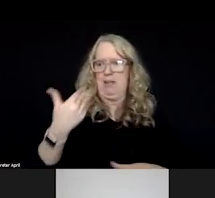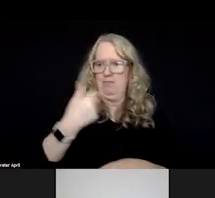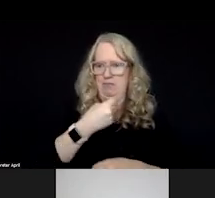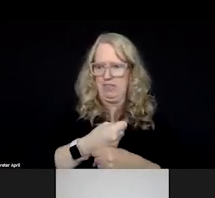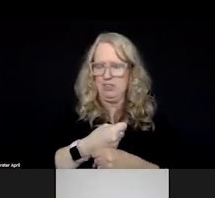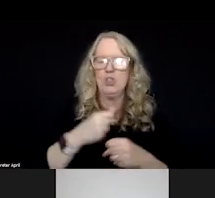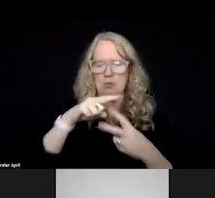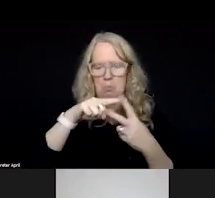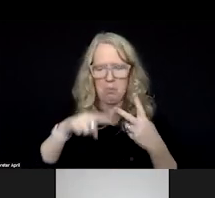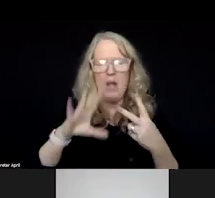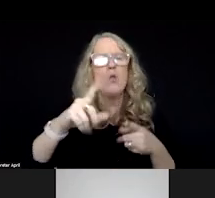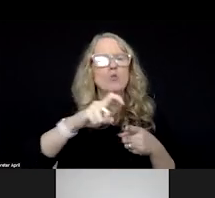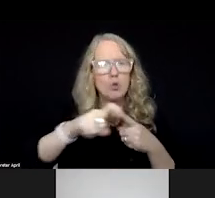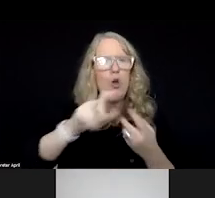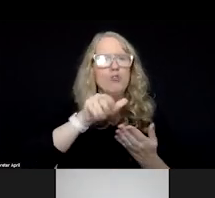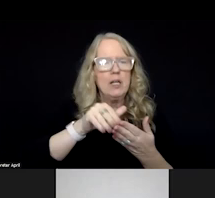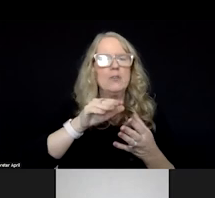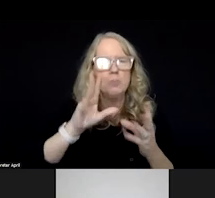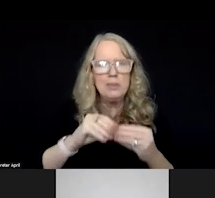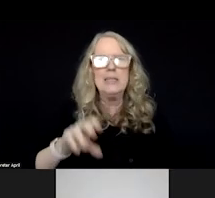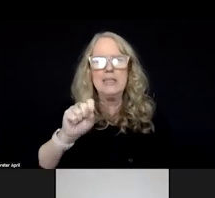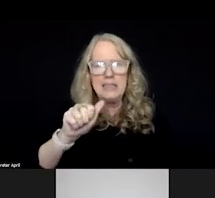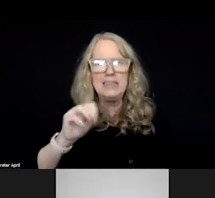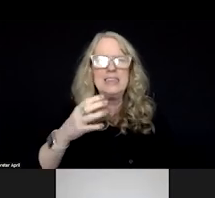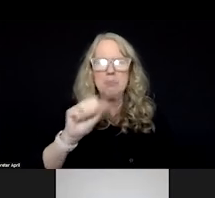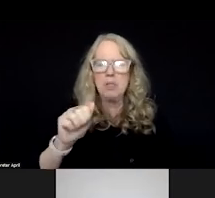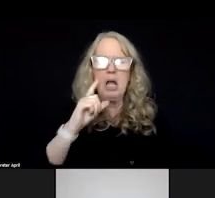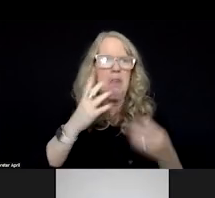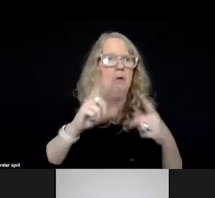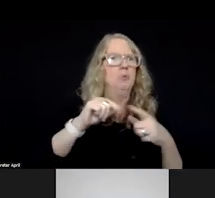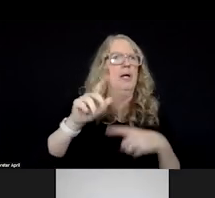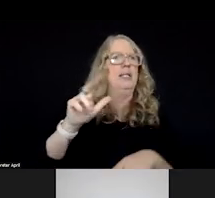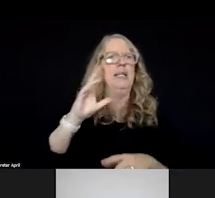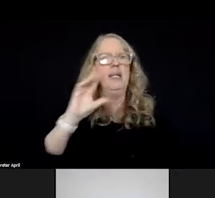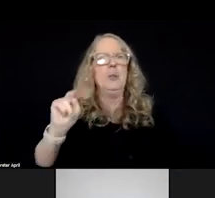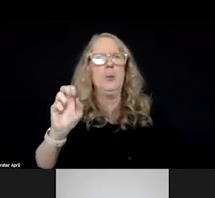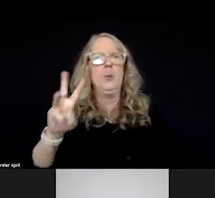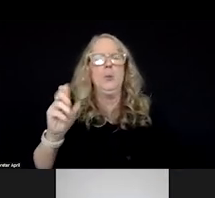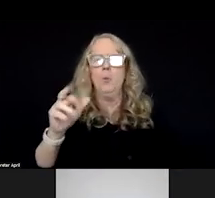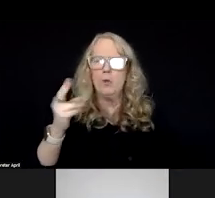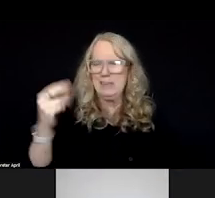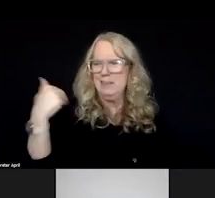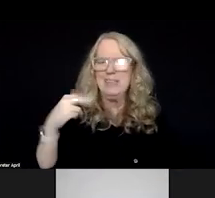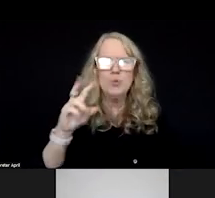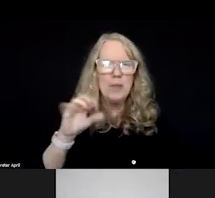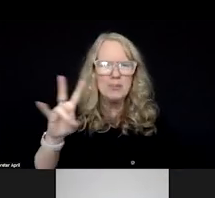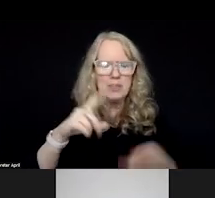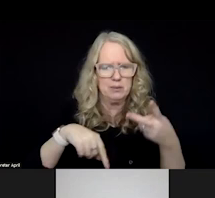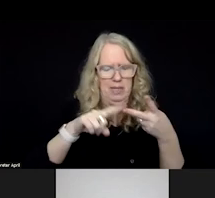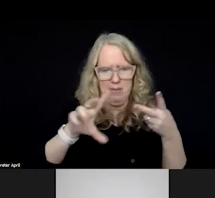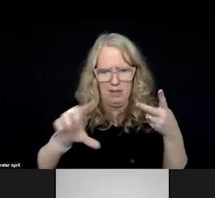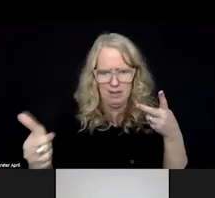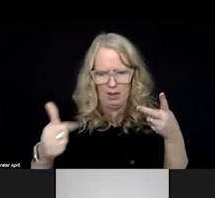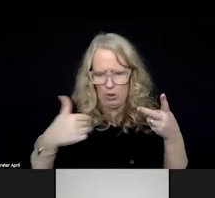all call center meetings that SAMHSA held one in New Orleans in 2007, then another one